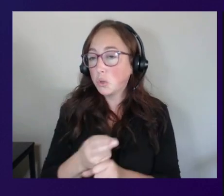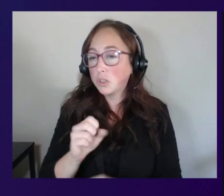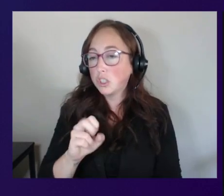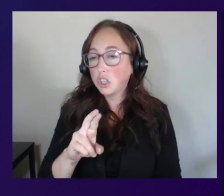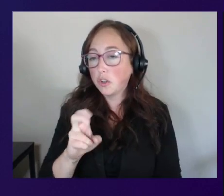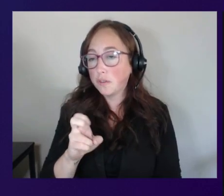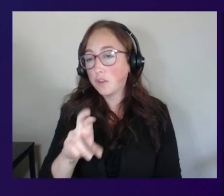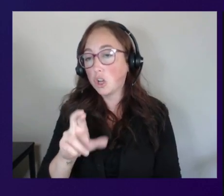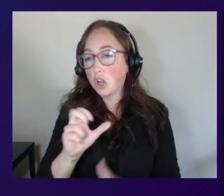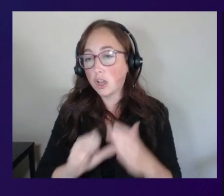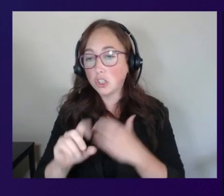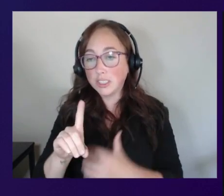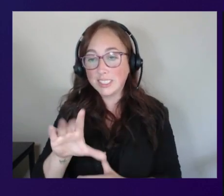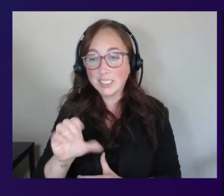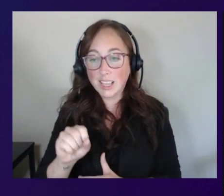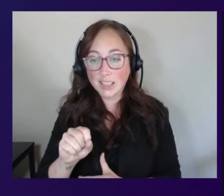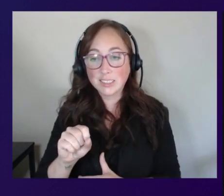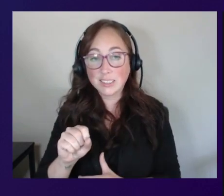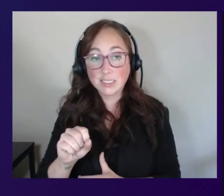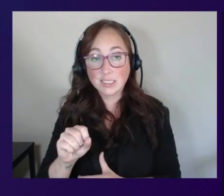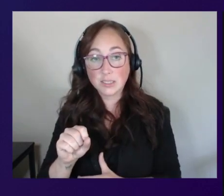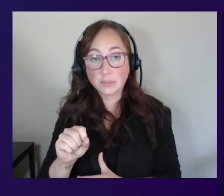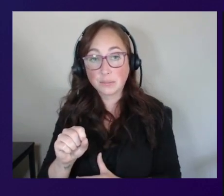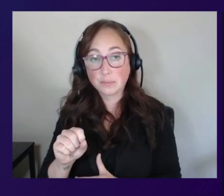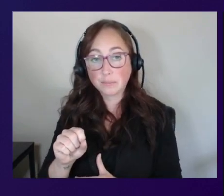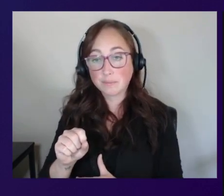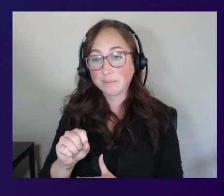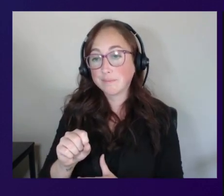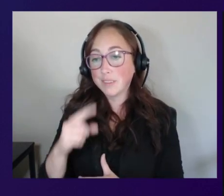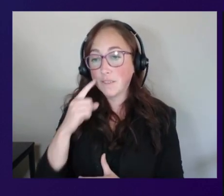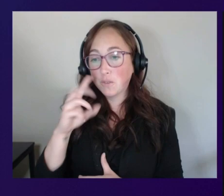so if you're confused i hope that helps but let's go back to workspaces